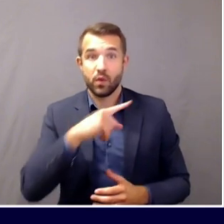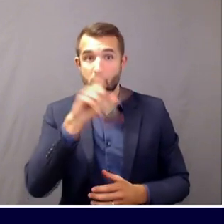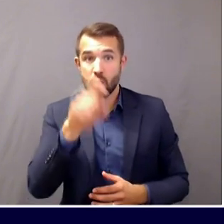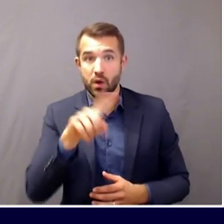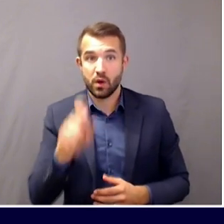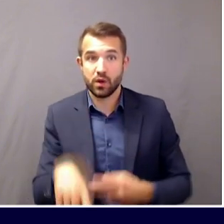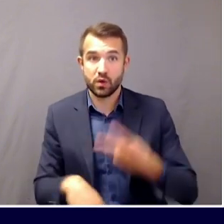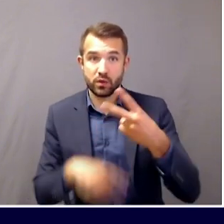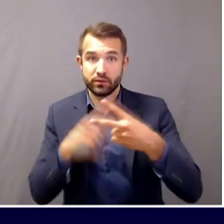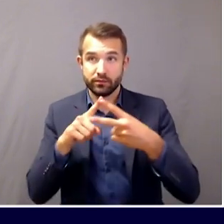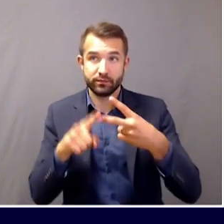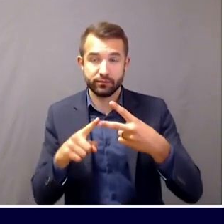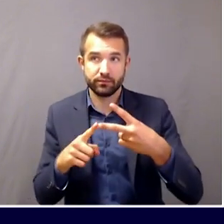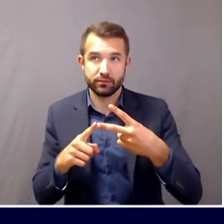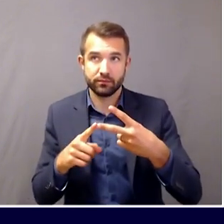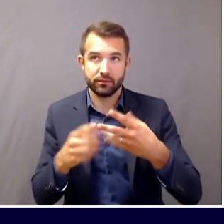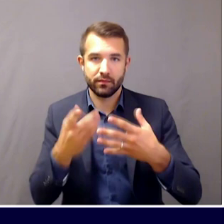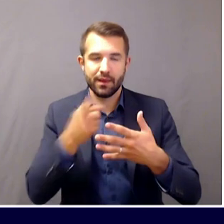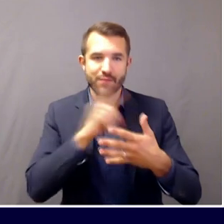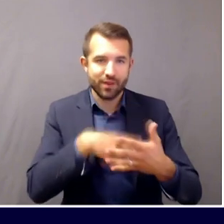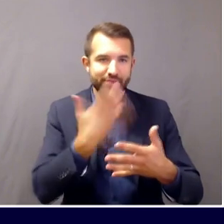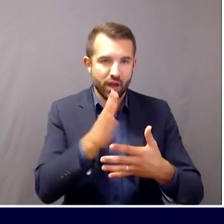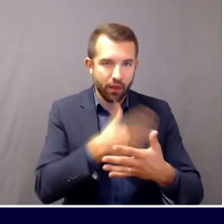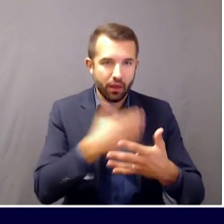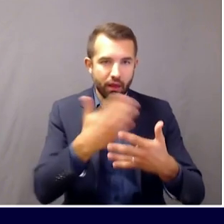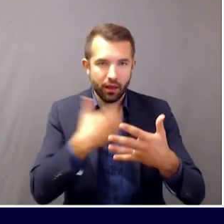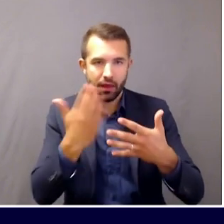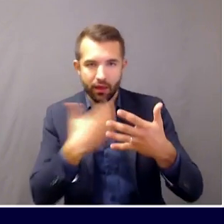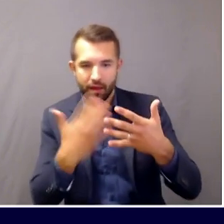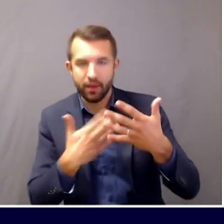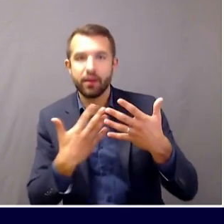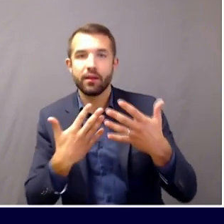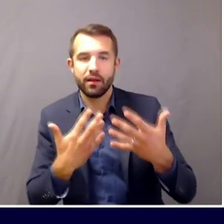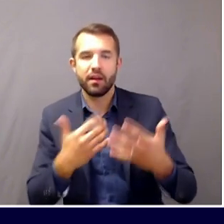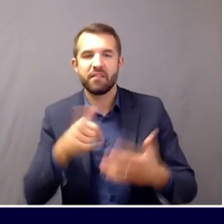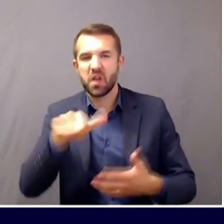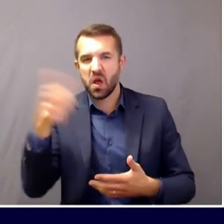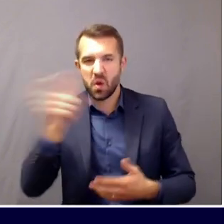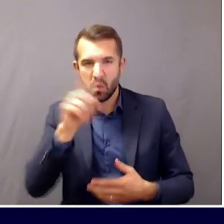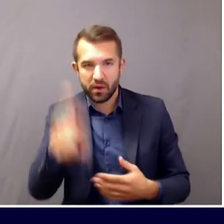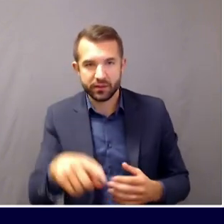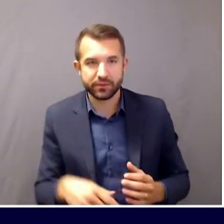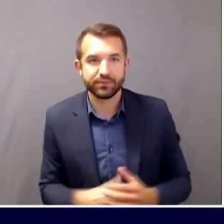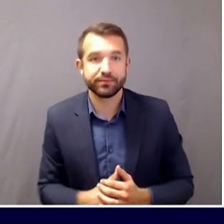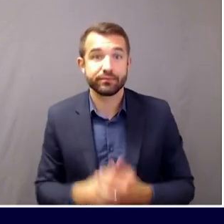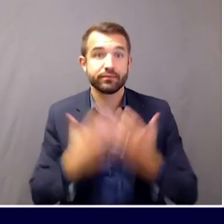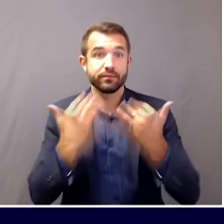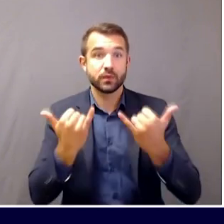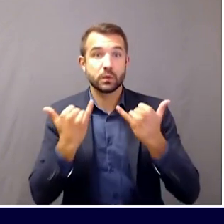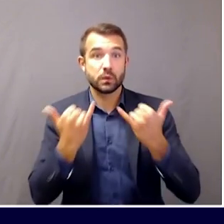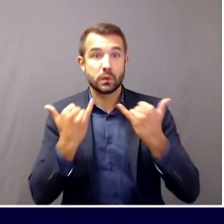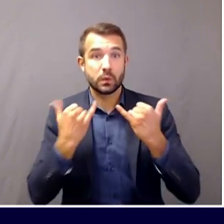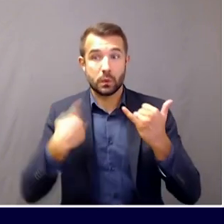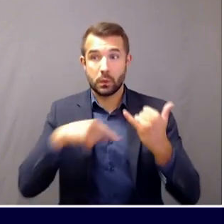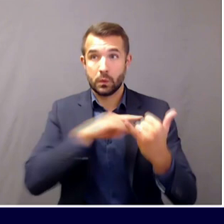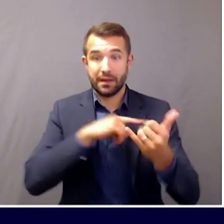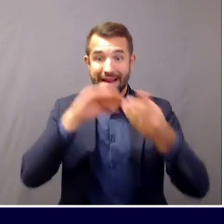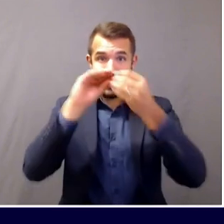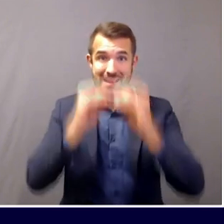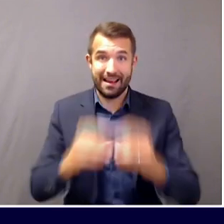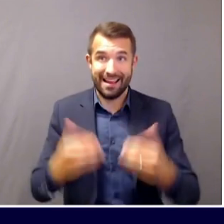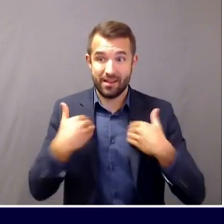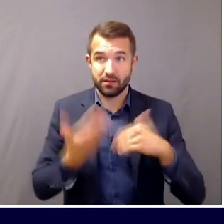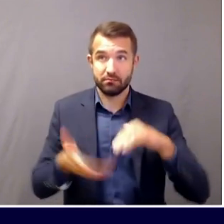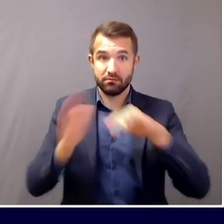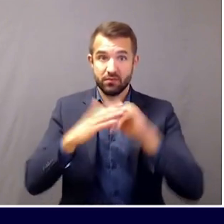so thank you for that. I'm curious. Today we only had a net increase of one case, I believe. I'm curious if you